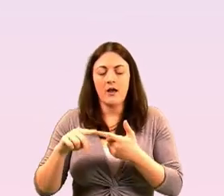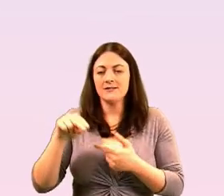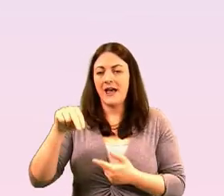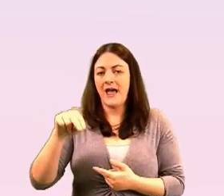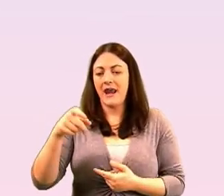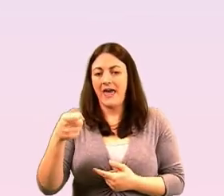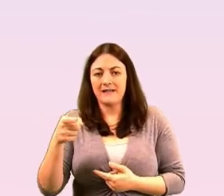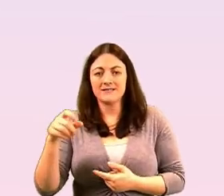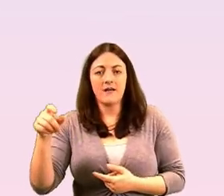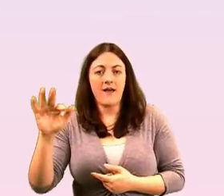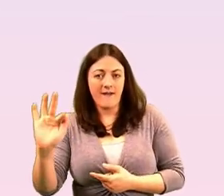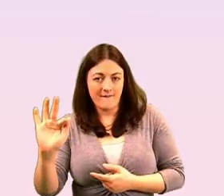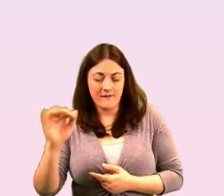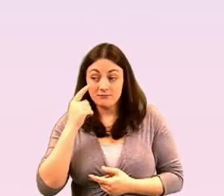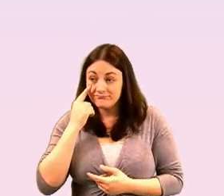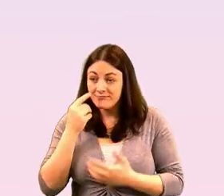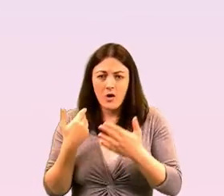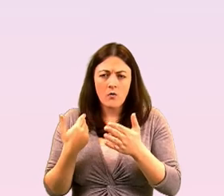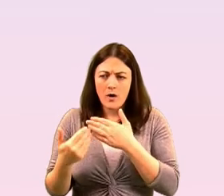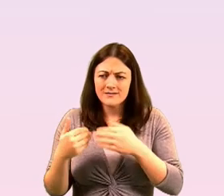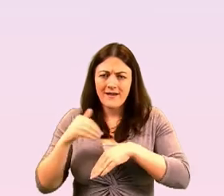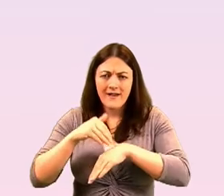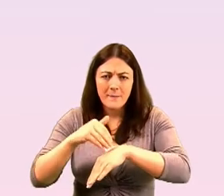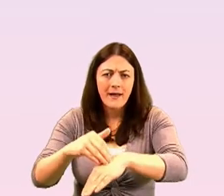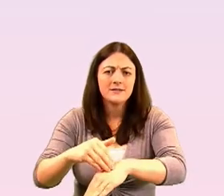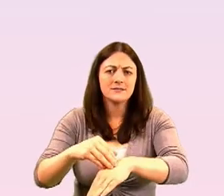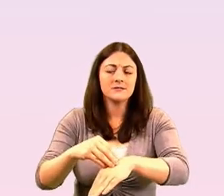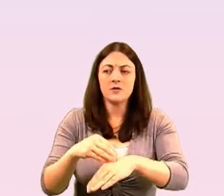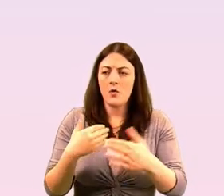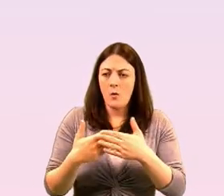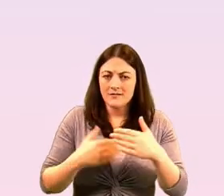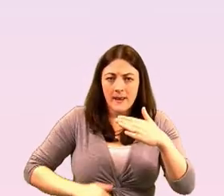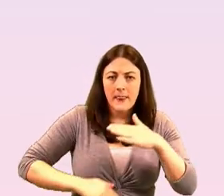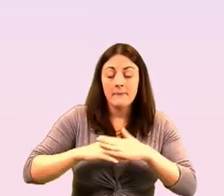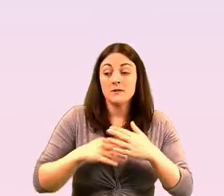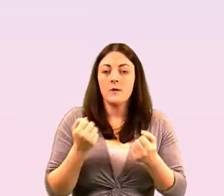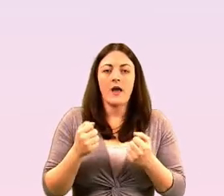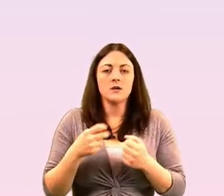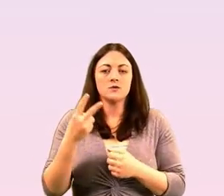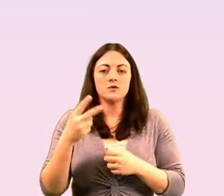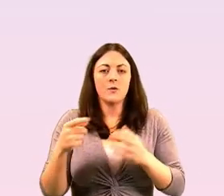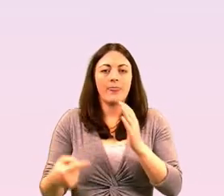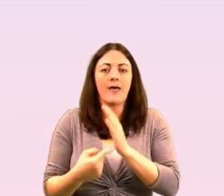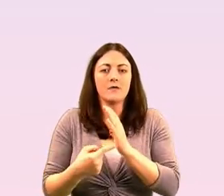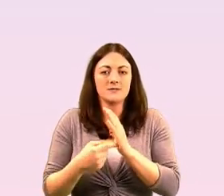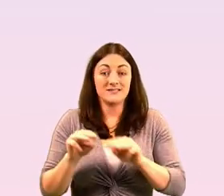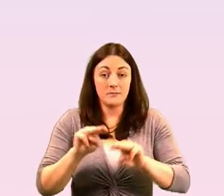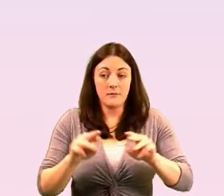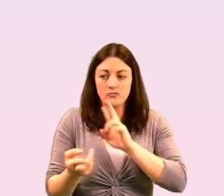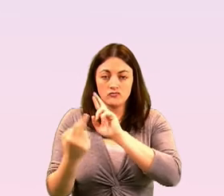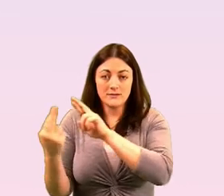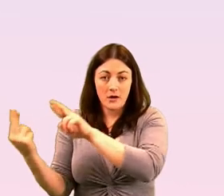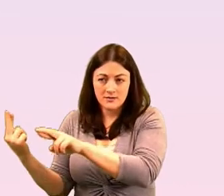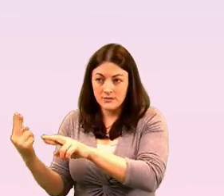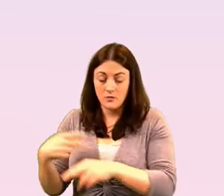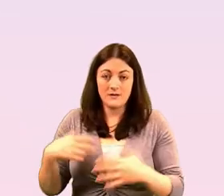what what the impact of the restrictions were on our community we'd over 2000 responses we actually had to close the survey because we we tipped